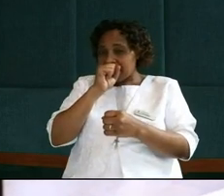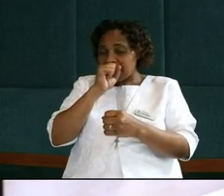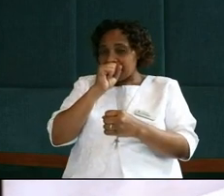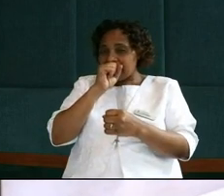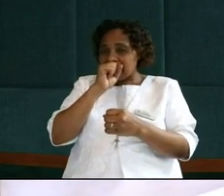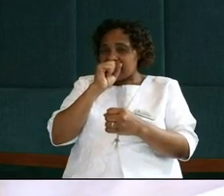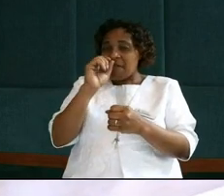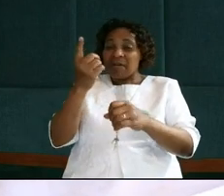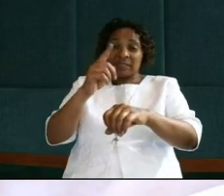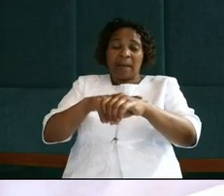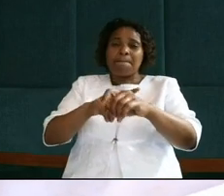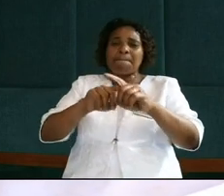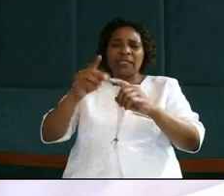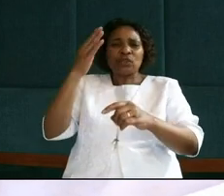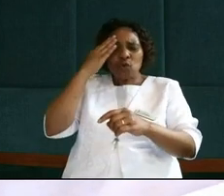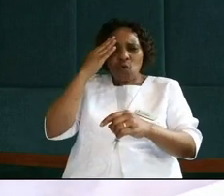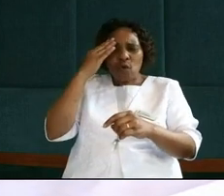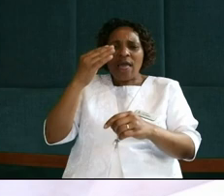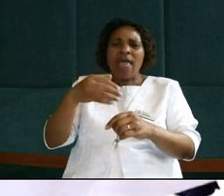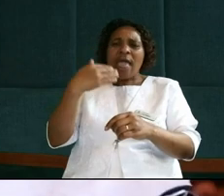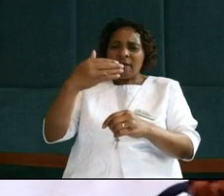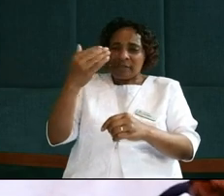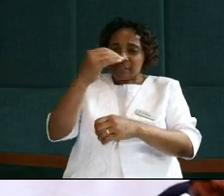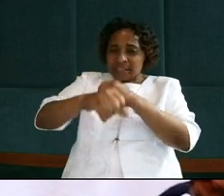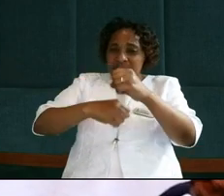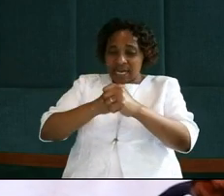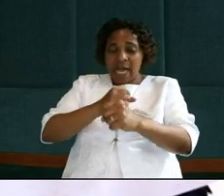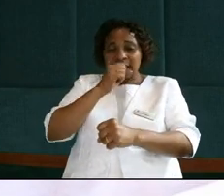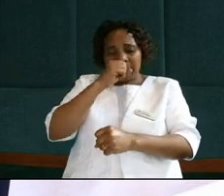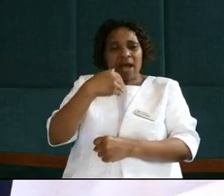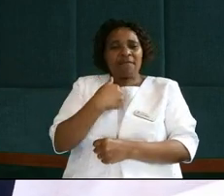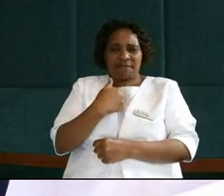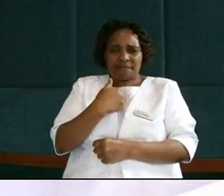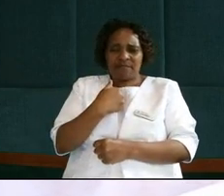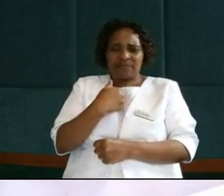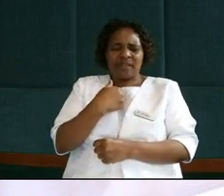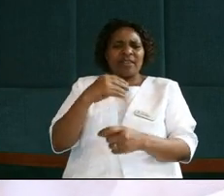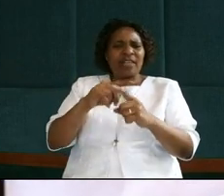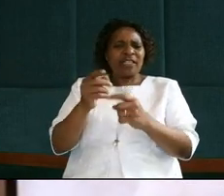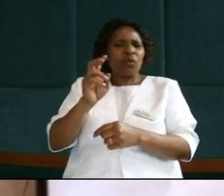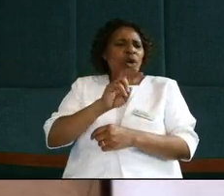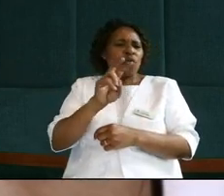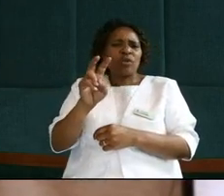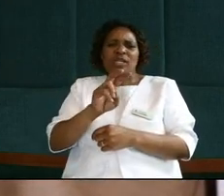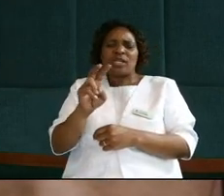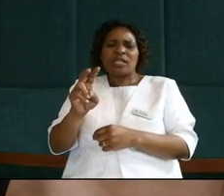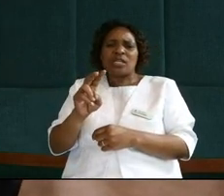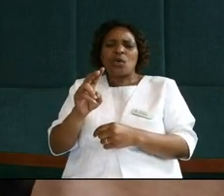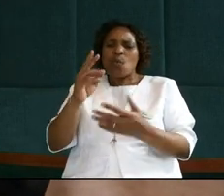but we all know that every year there was Passover. And so, even just looking at the